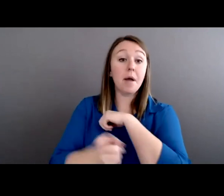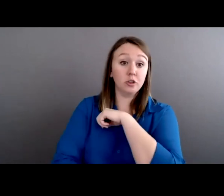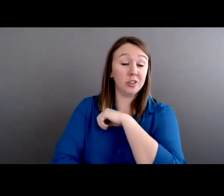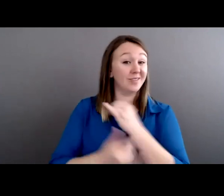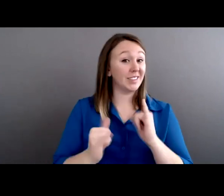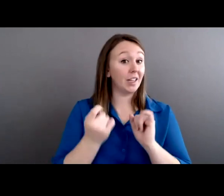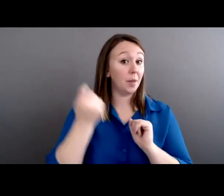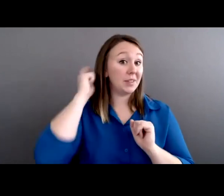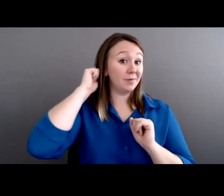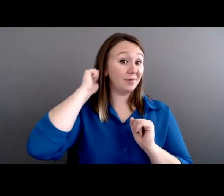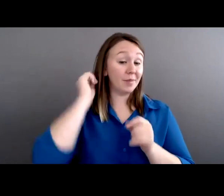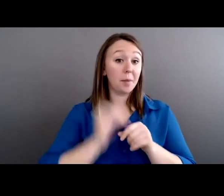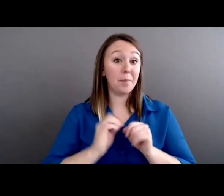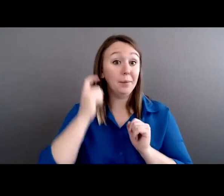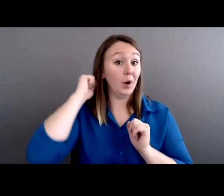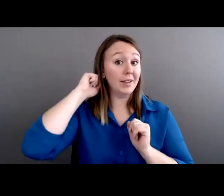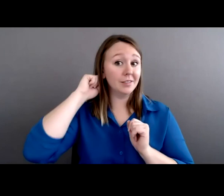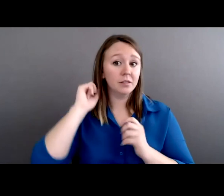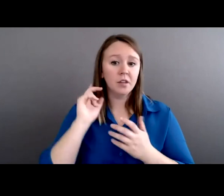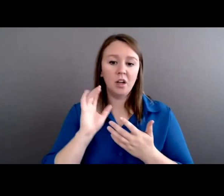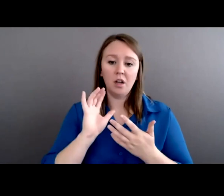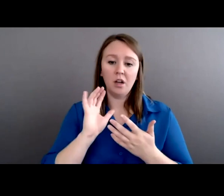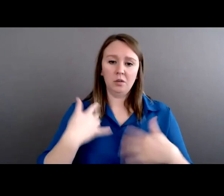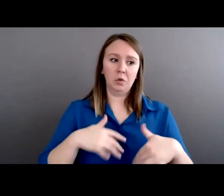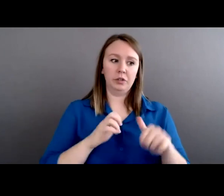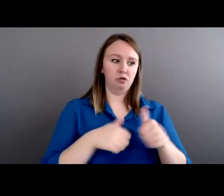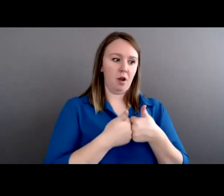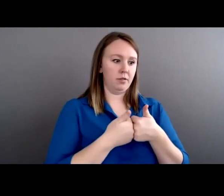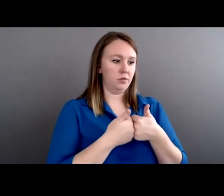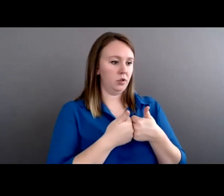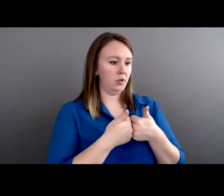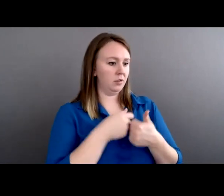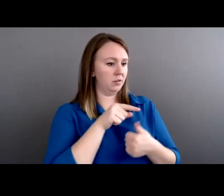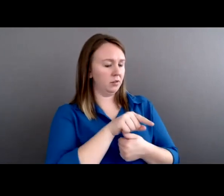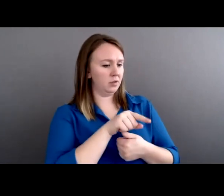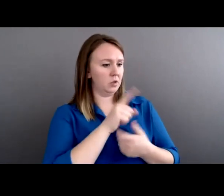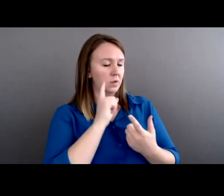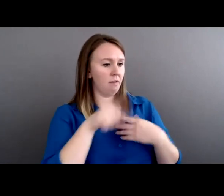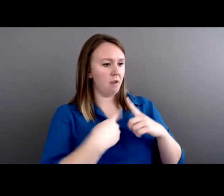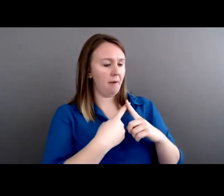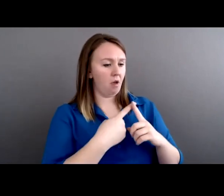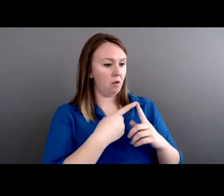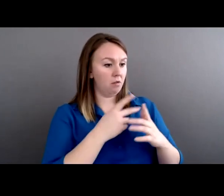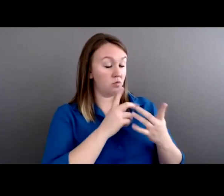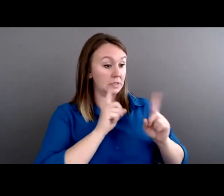it's challenging to think about other ways of responding to violence.